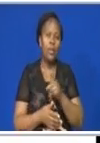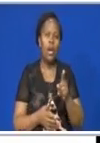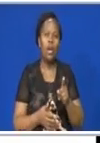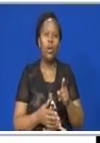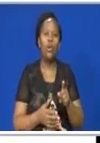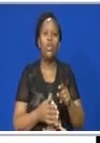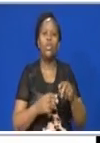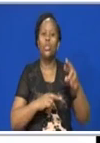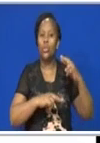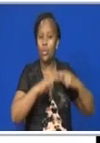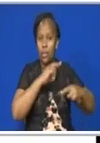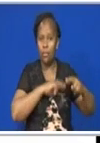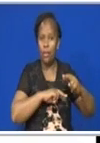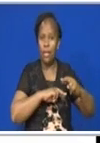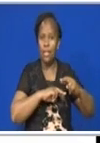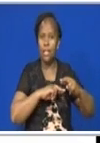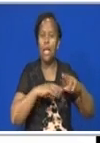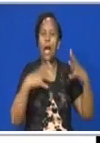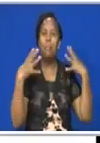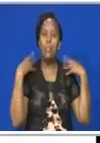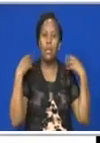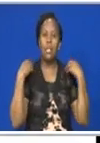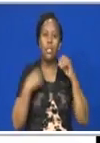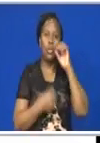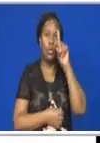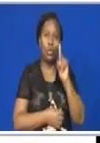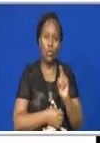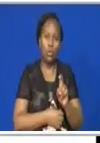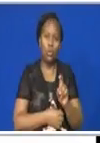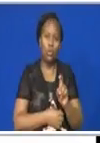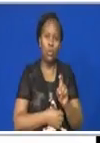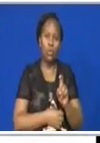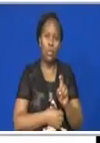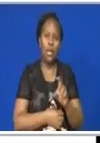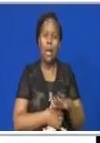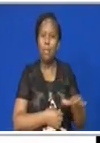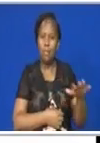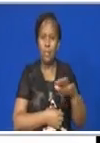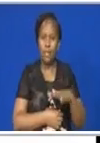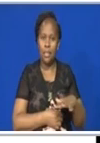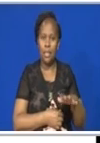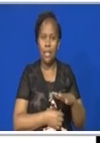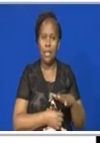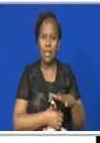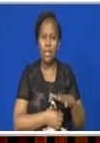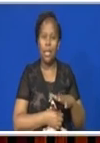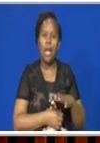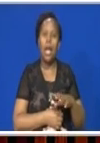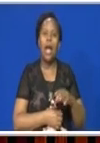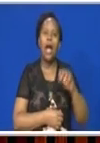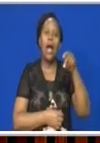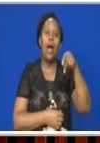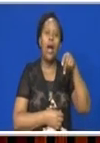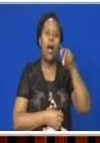revise a practical question, basically a physiological